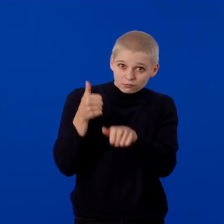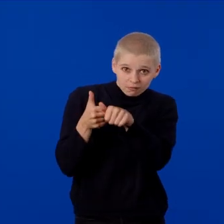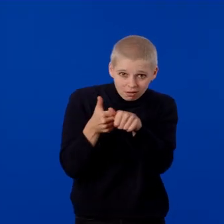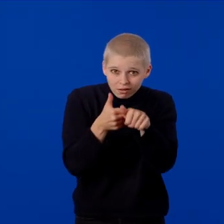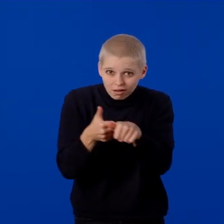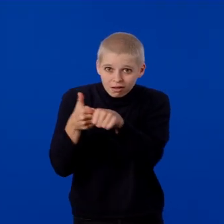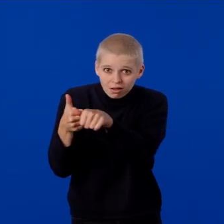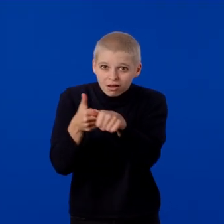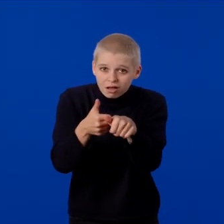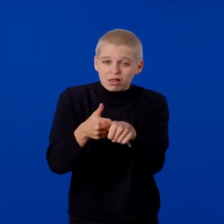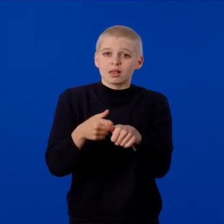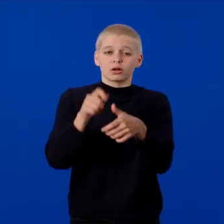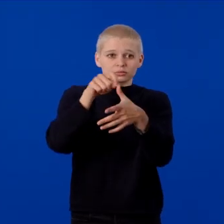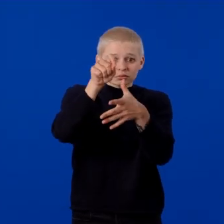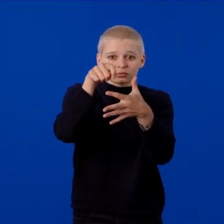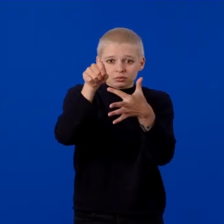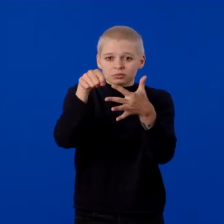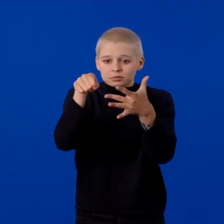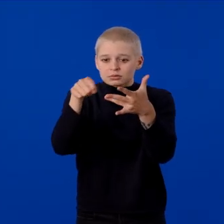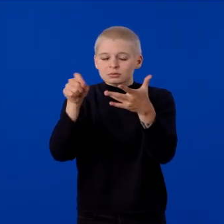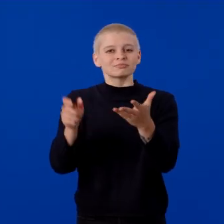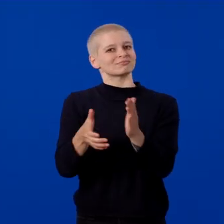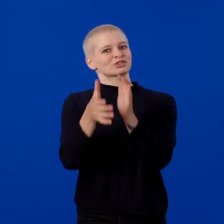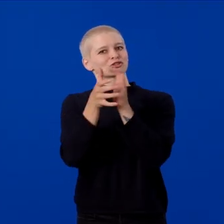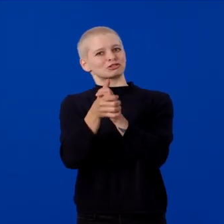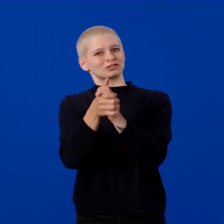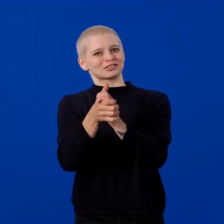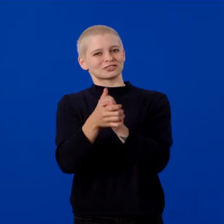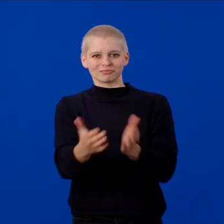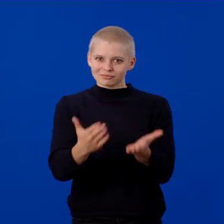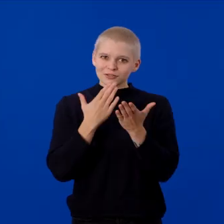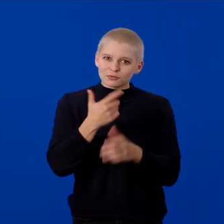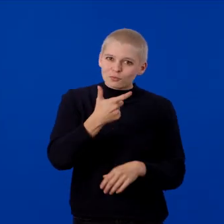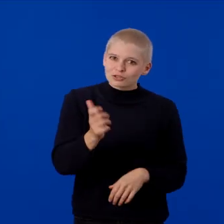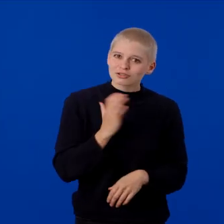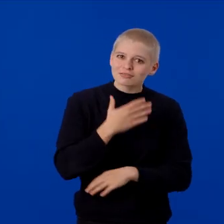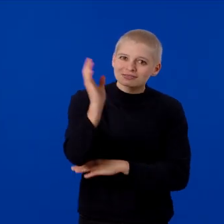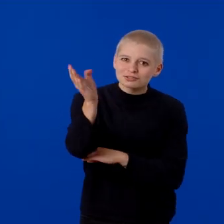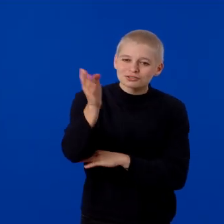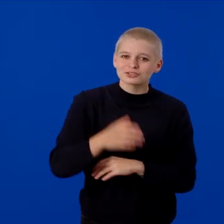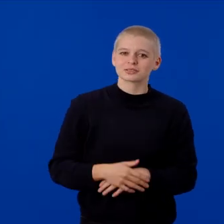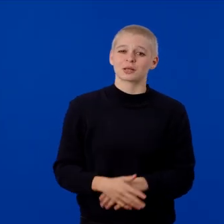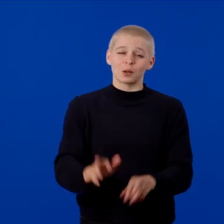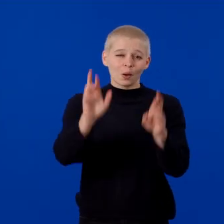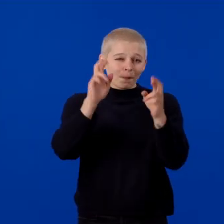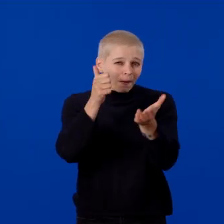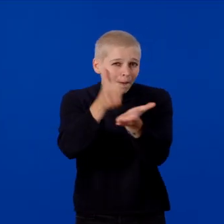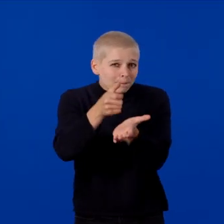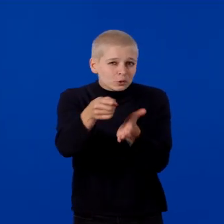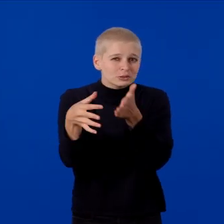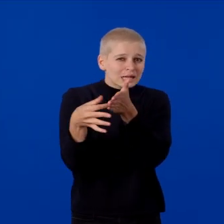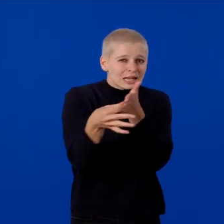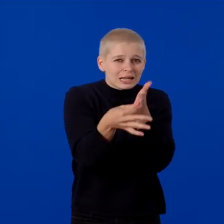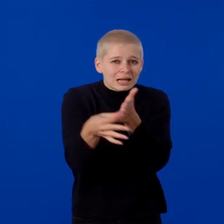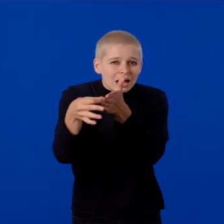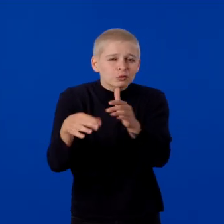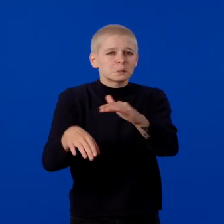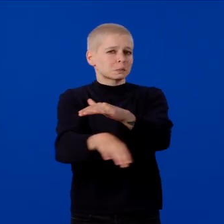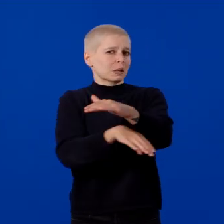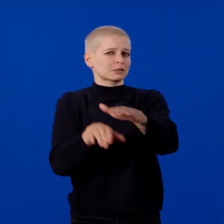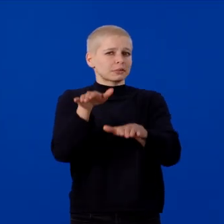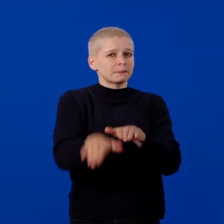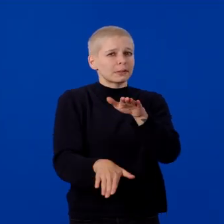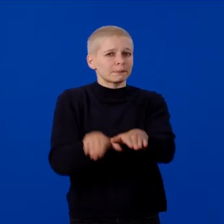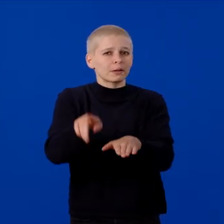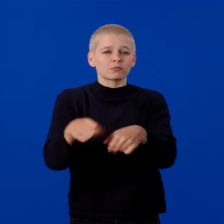completed all the steps, congratulations. Huge thank you for watching this session. We hope it helped you in guiding you through the basics of creating